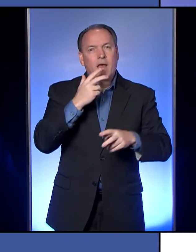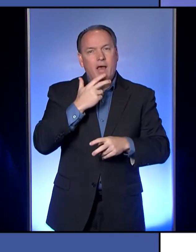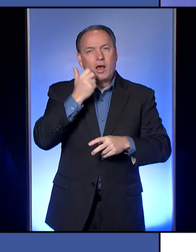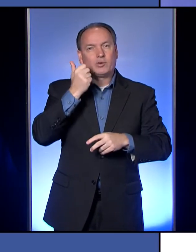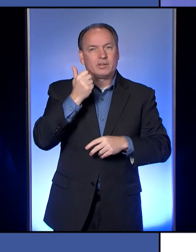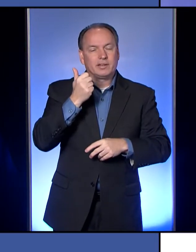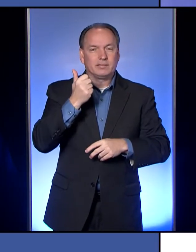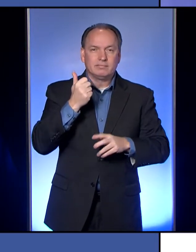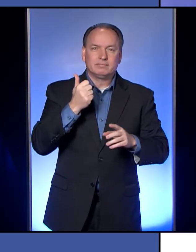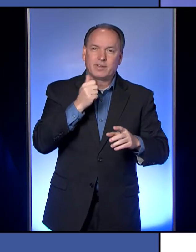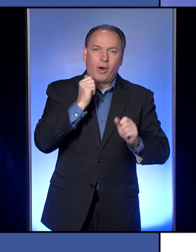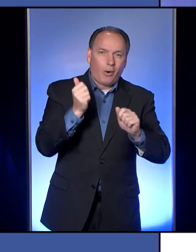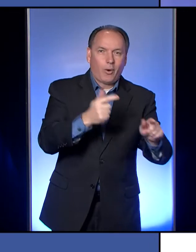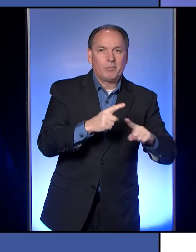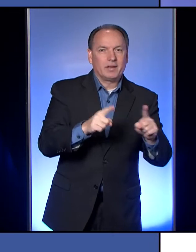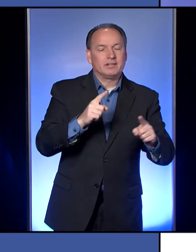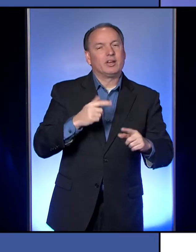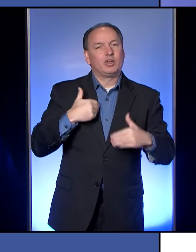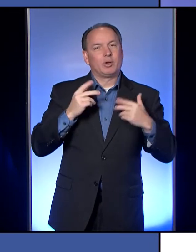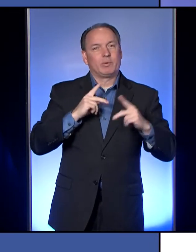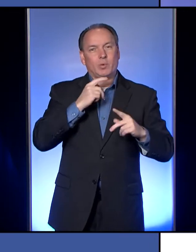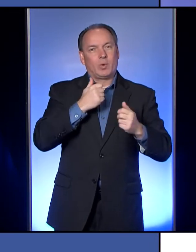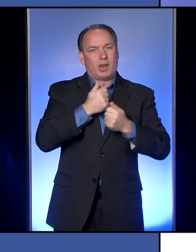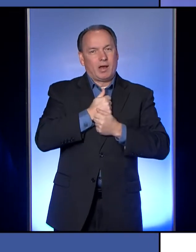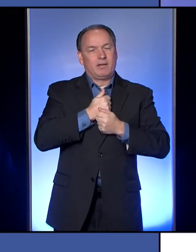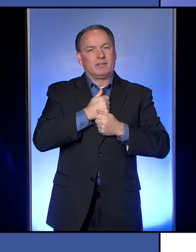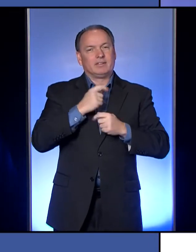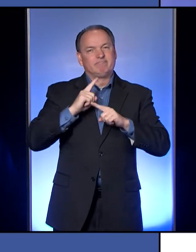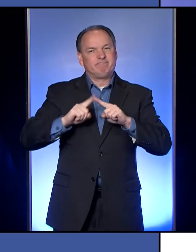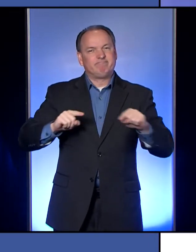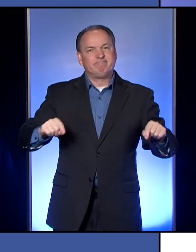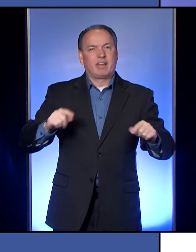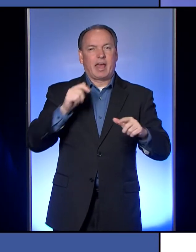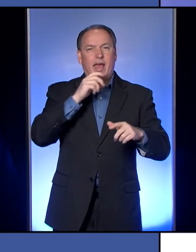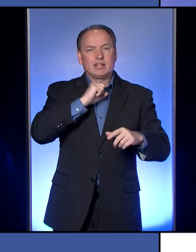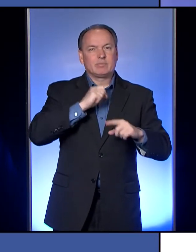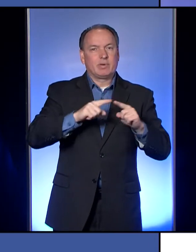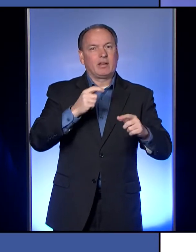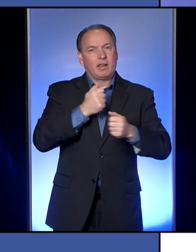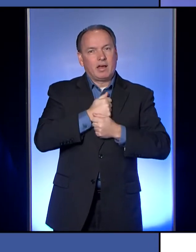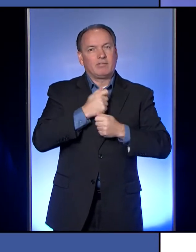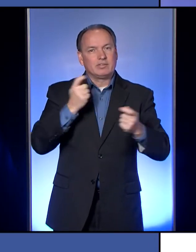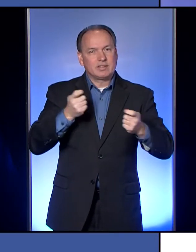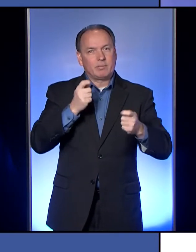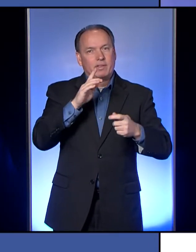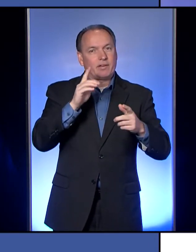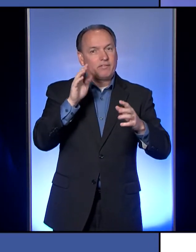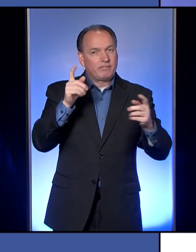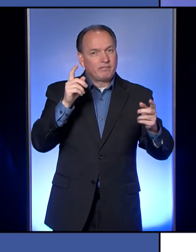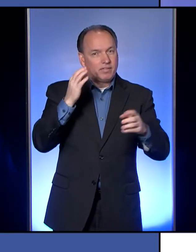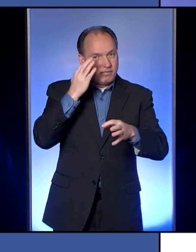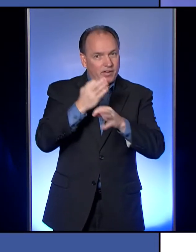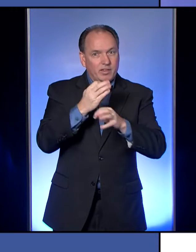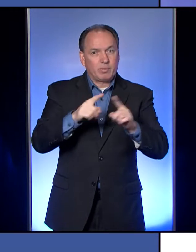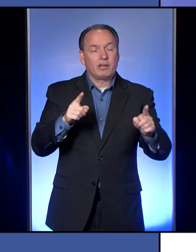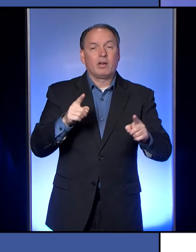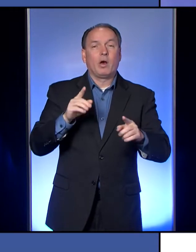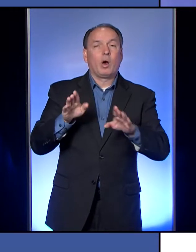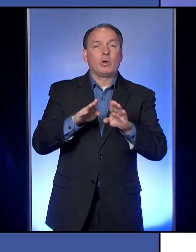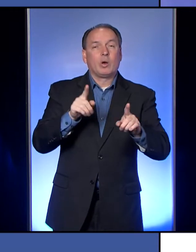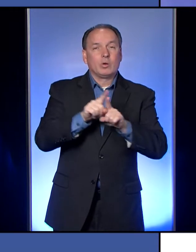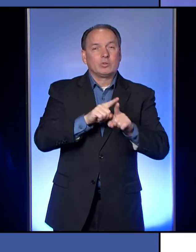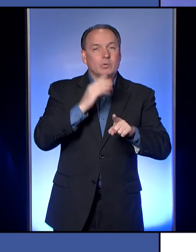young people in all sorts of ages that love to go and celebrate, uh, their faith. But we also know that the elderly,